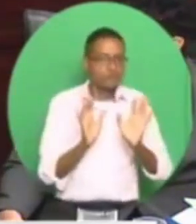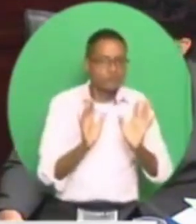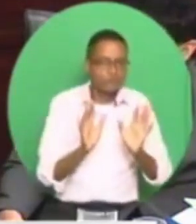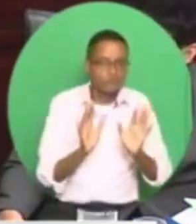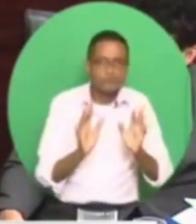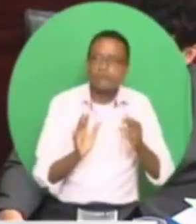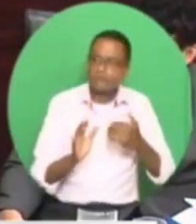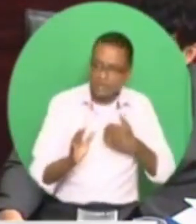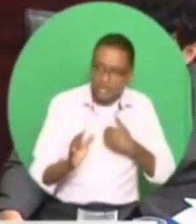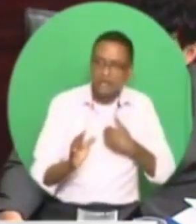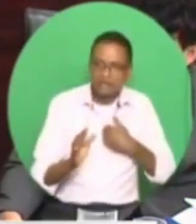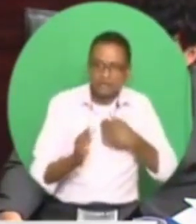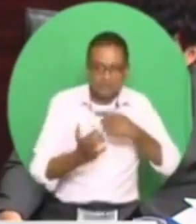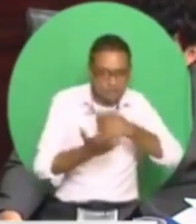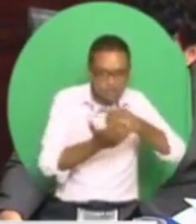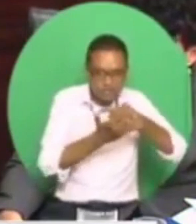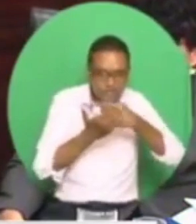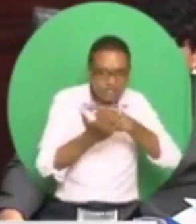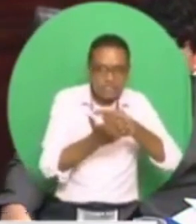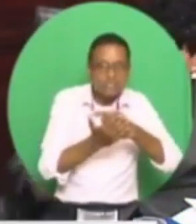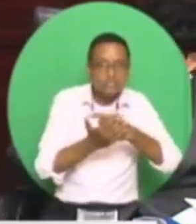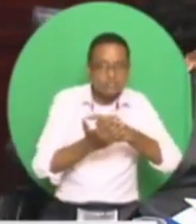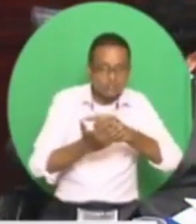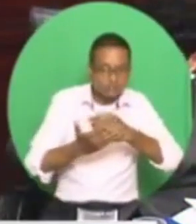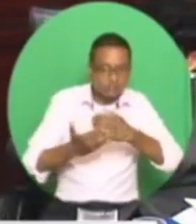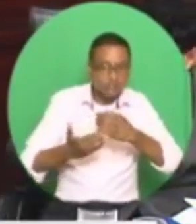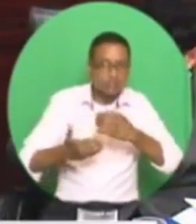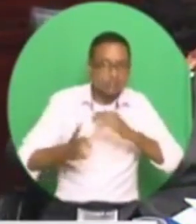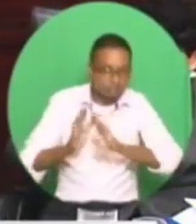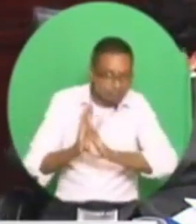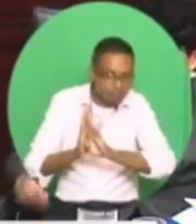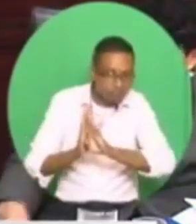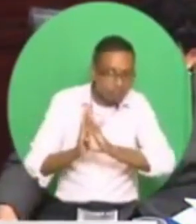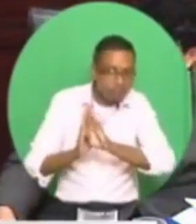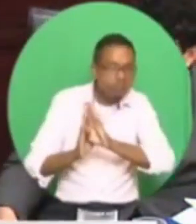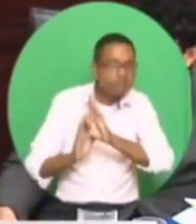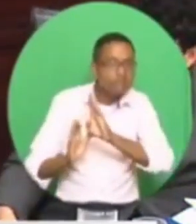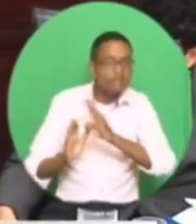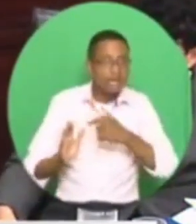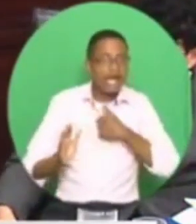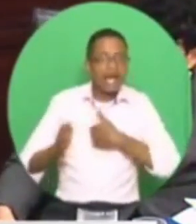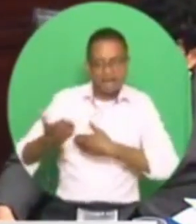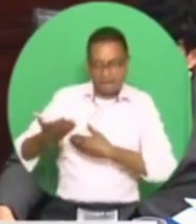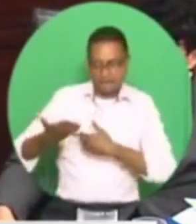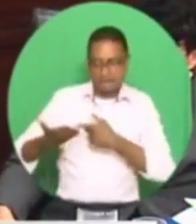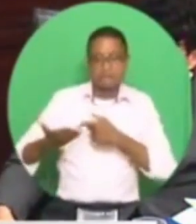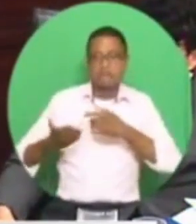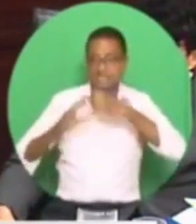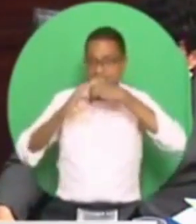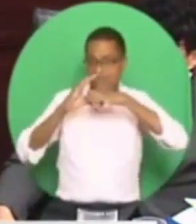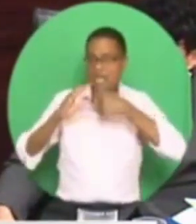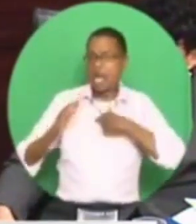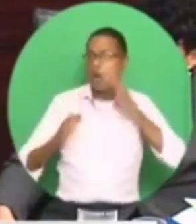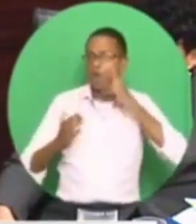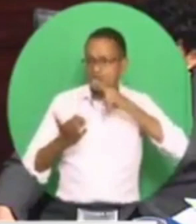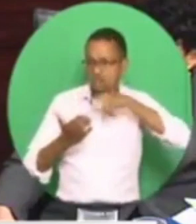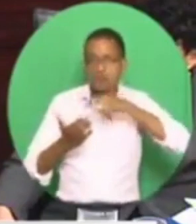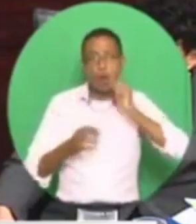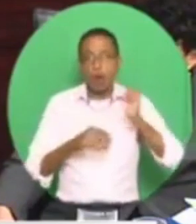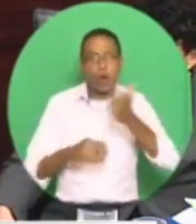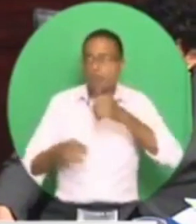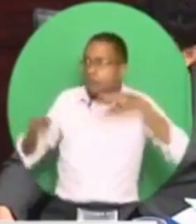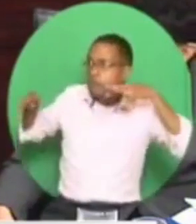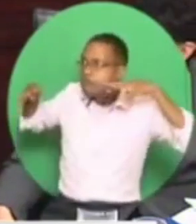there is a transaction emerging. And I have in my hand the email which I will read. And I assure you, I know everybody is now on edge.